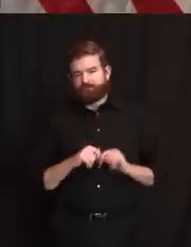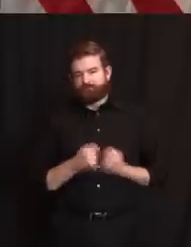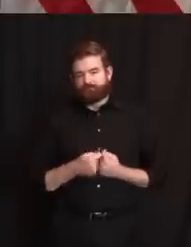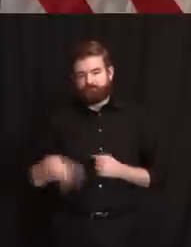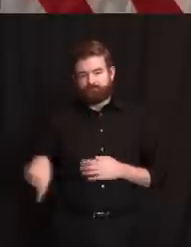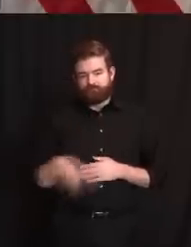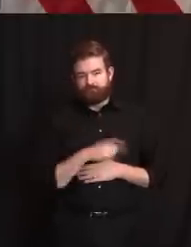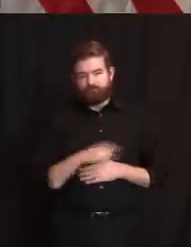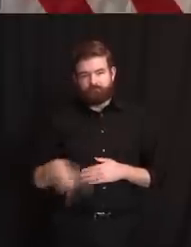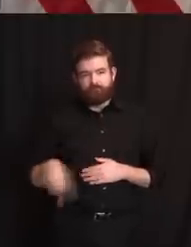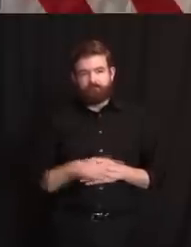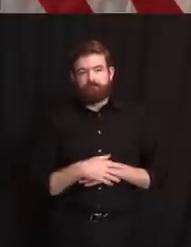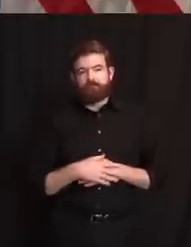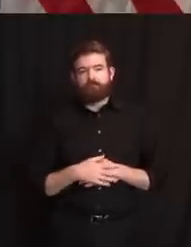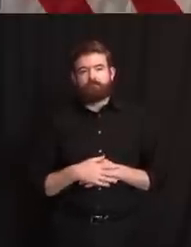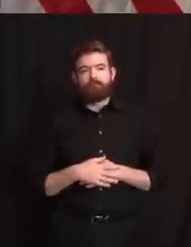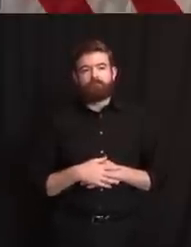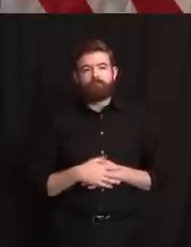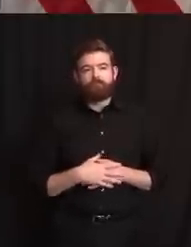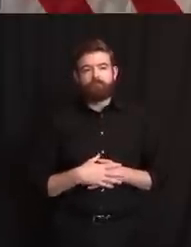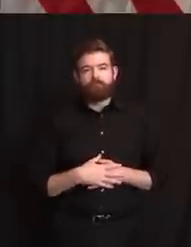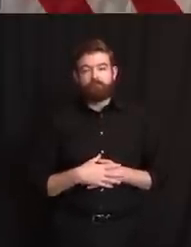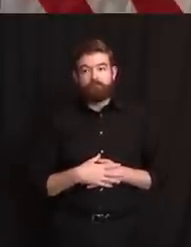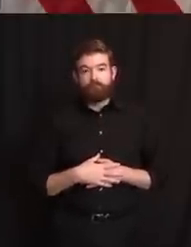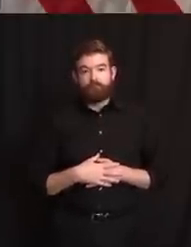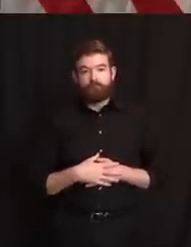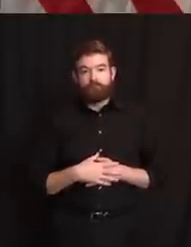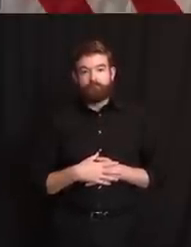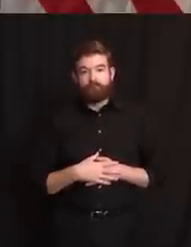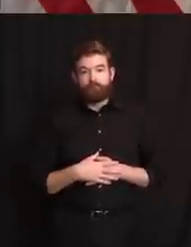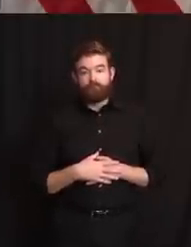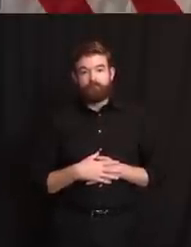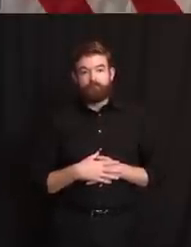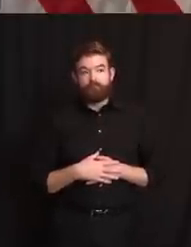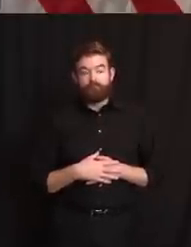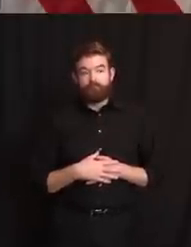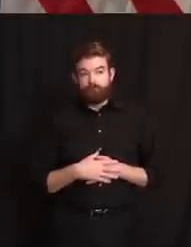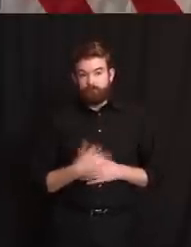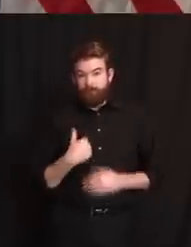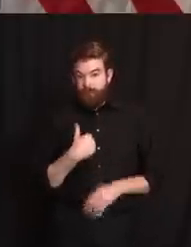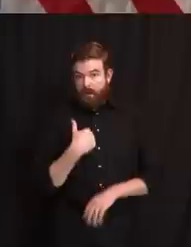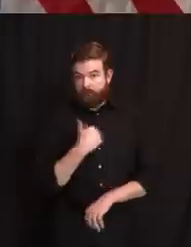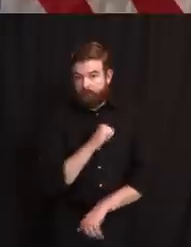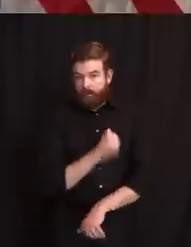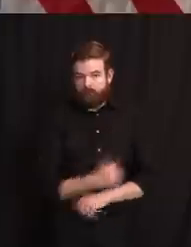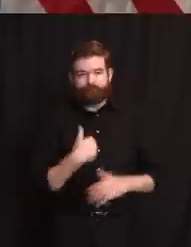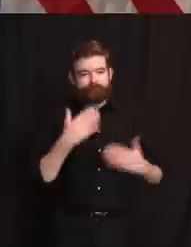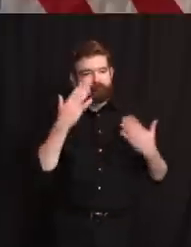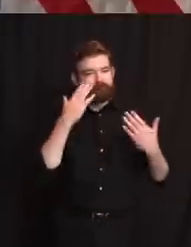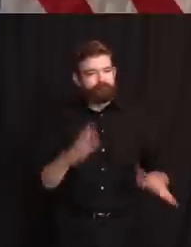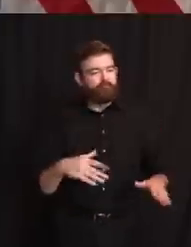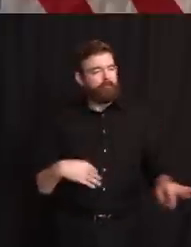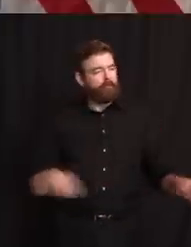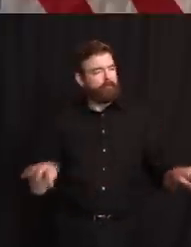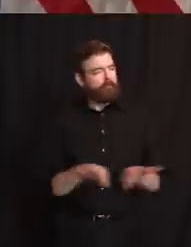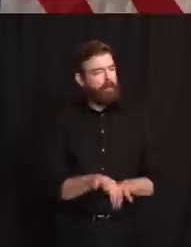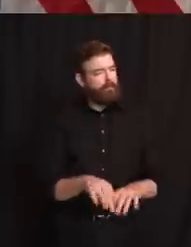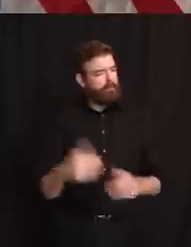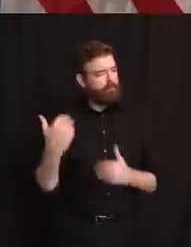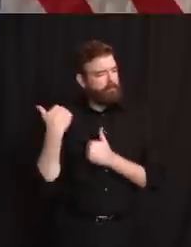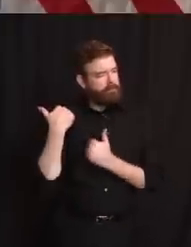not sure what authority we have, and it has to be done safely and responsibly, but we like the idea of, again, safely,